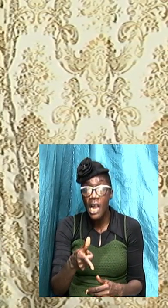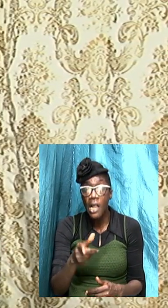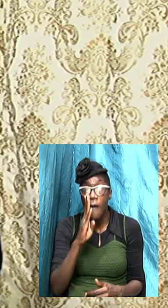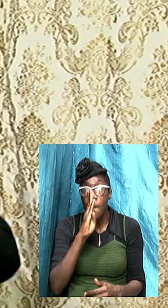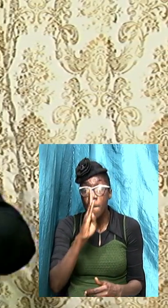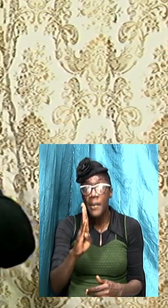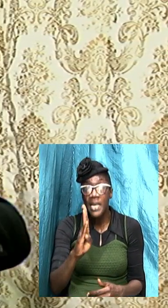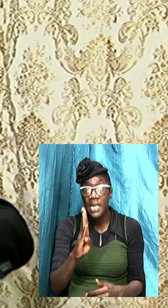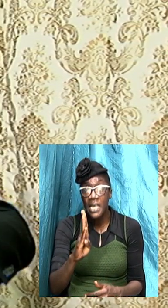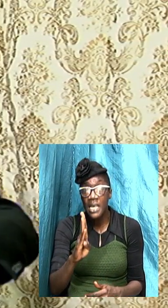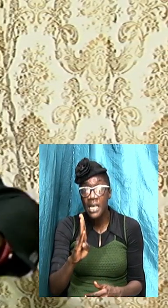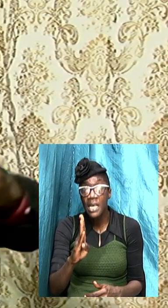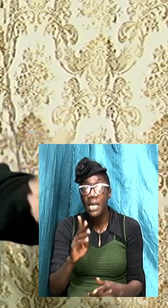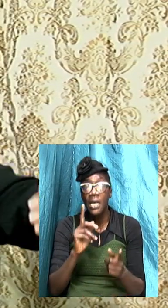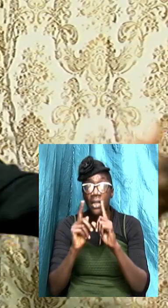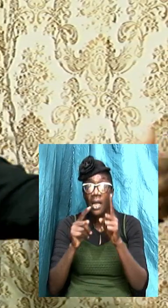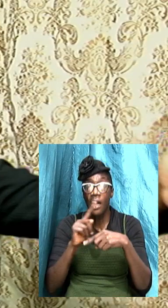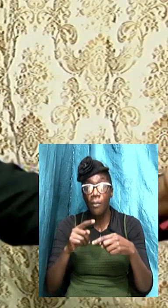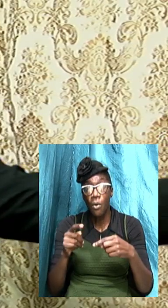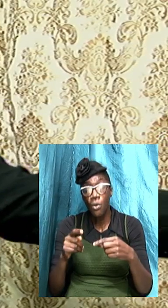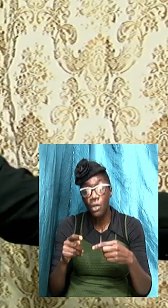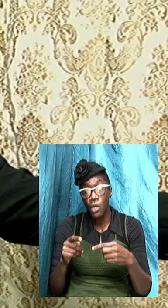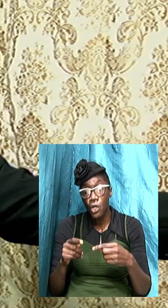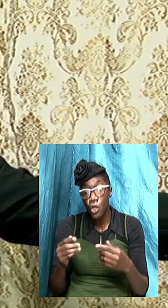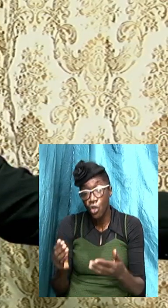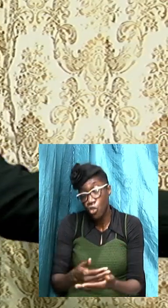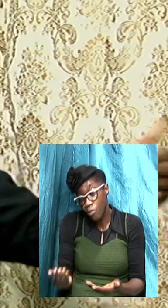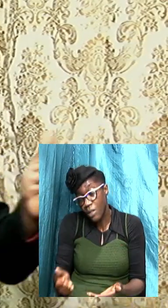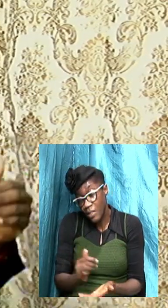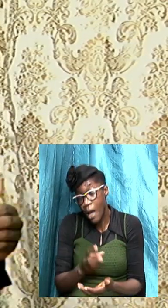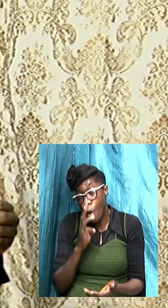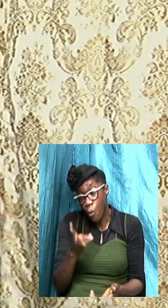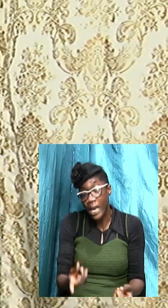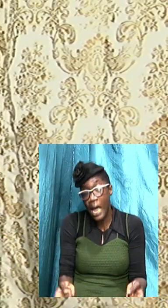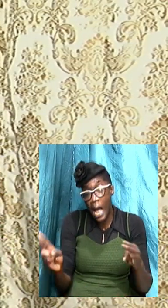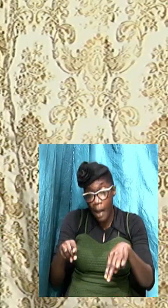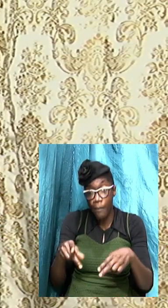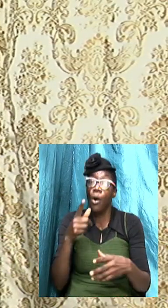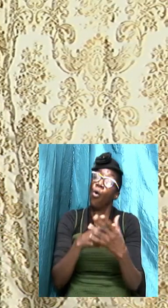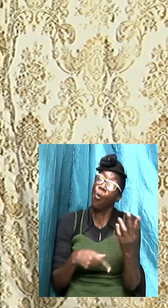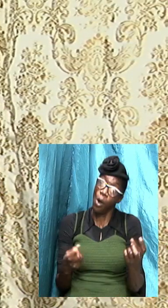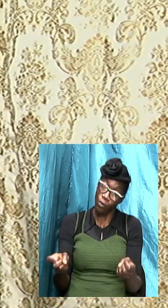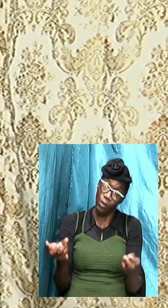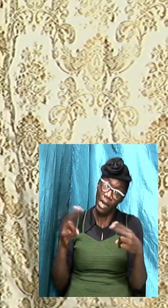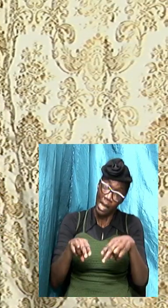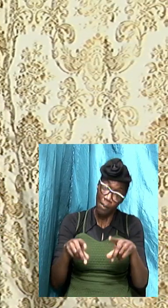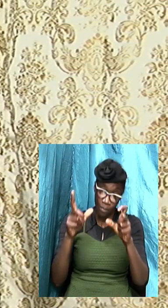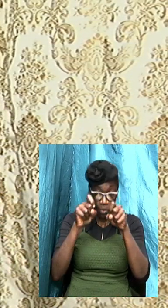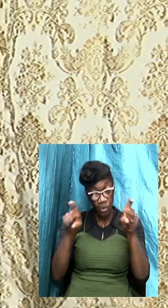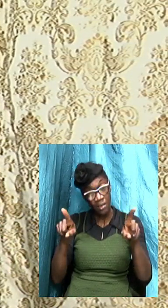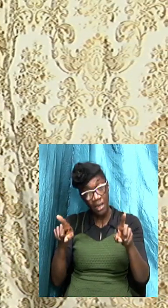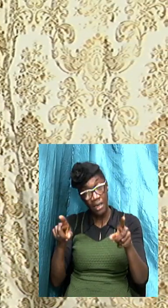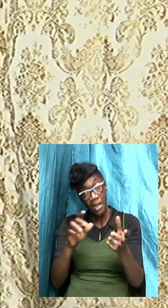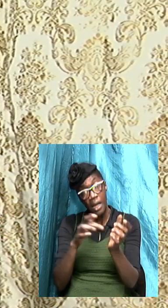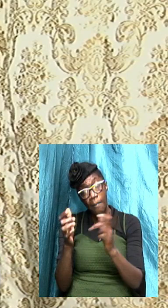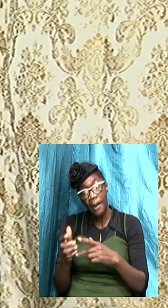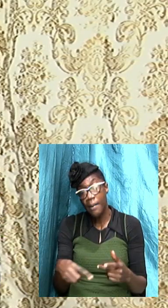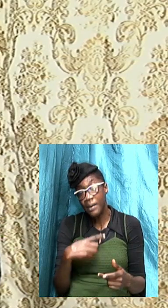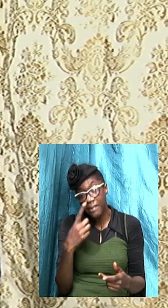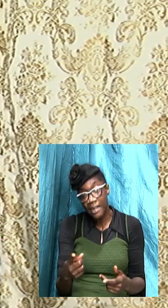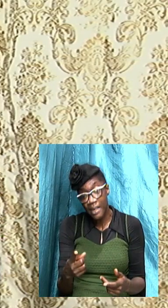be which talk about something that will happen what will happen and the Bible says that the apostles know